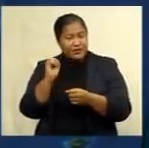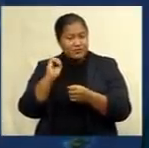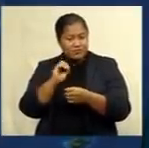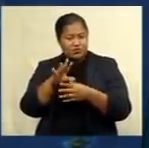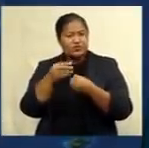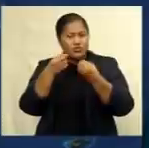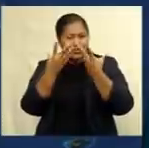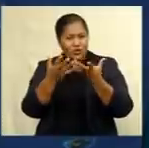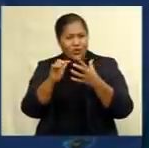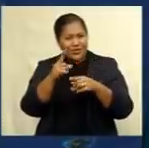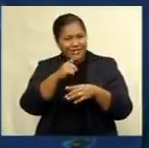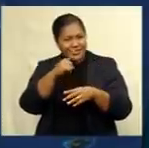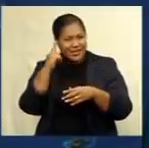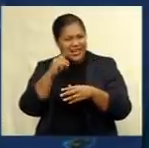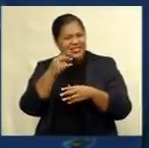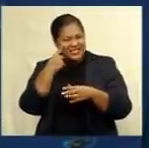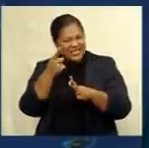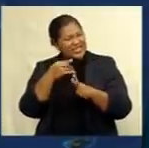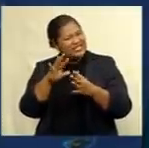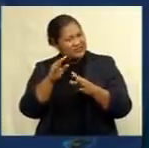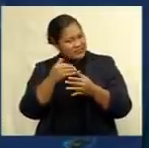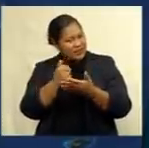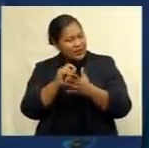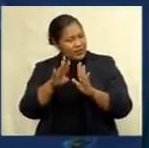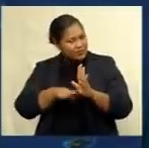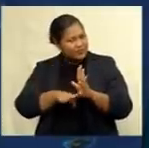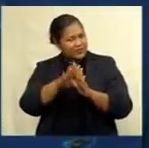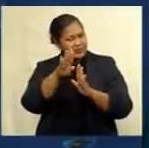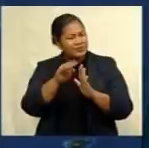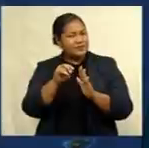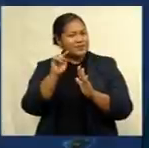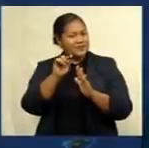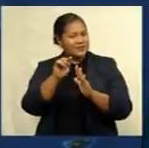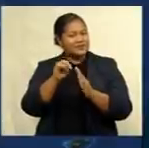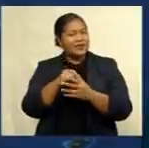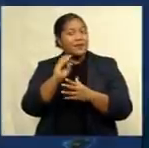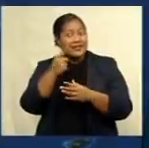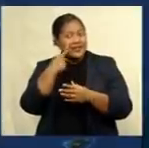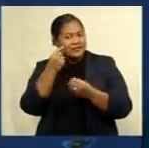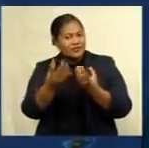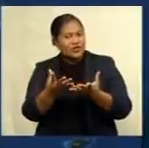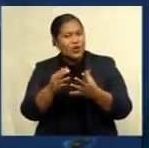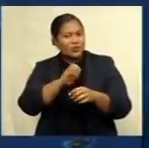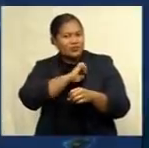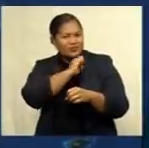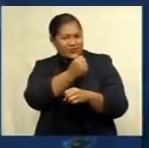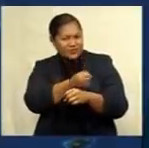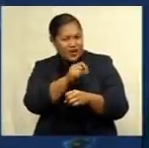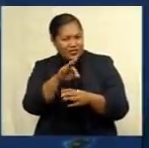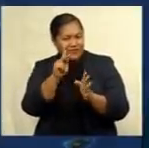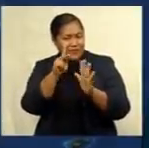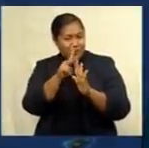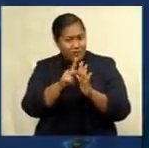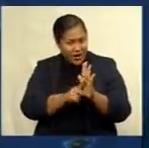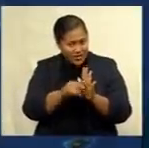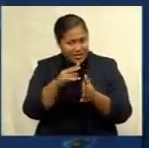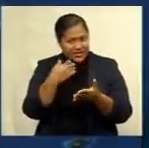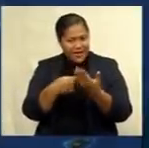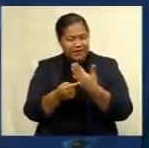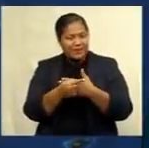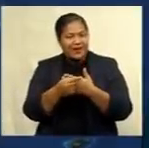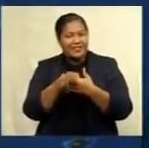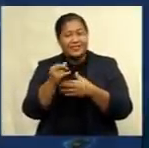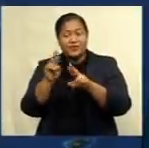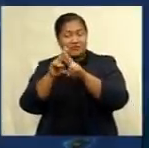inflation may be peaking, the wholesale price data today underscored the strength of inflationary pressure, helping the case for Federal